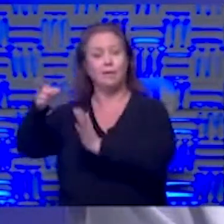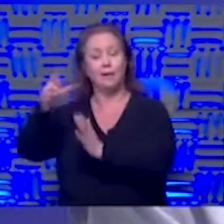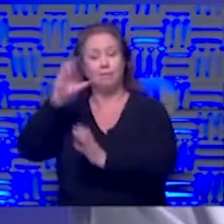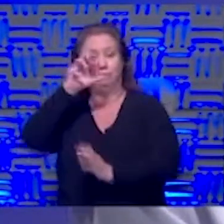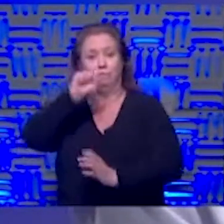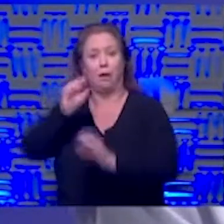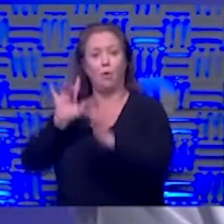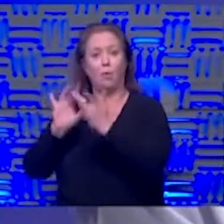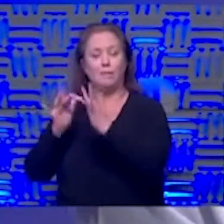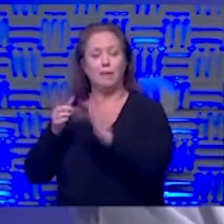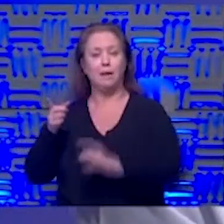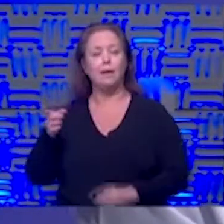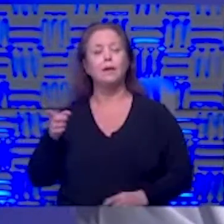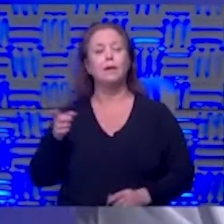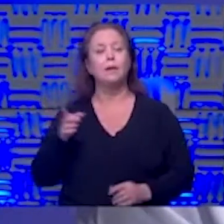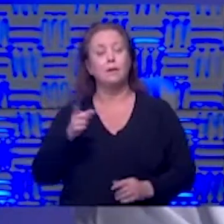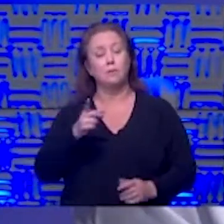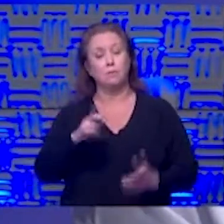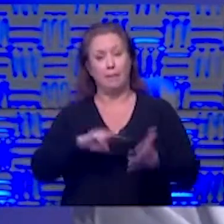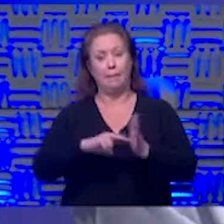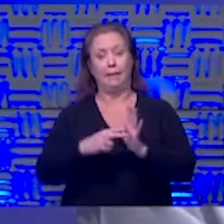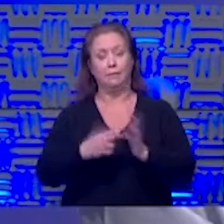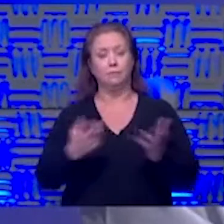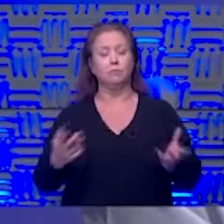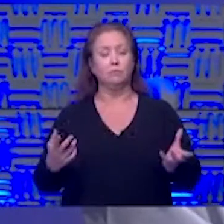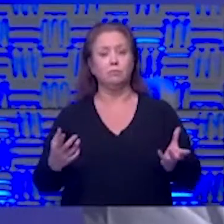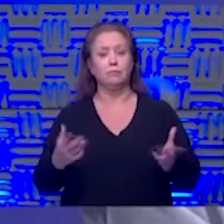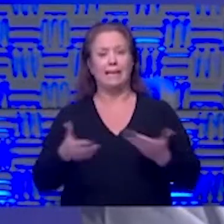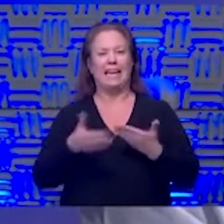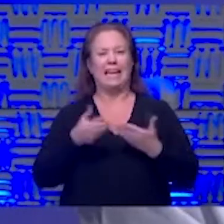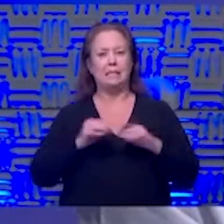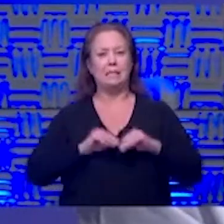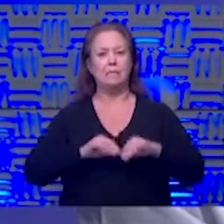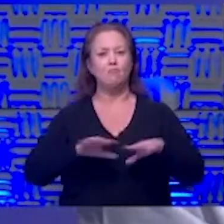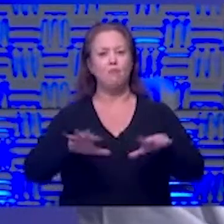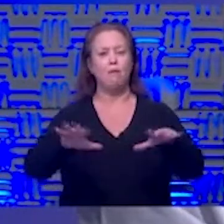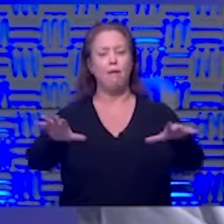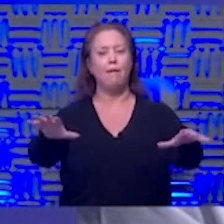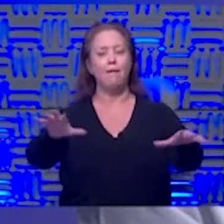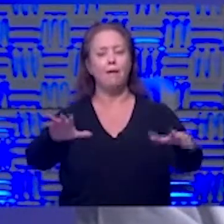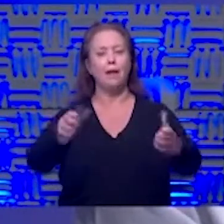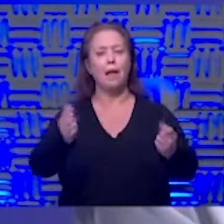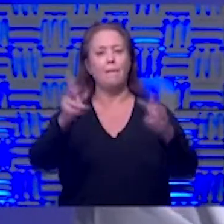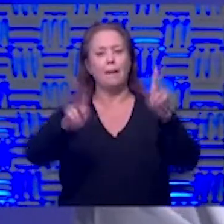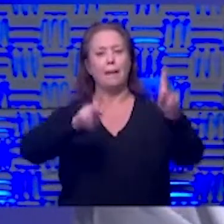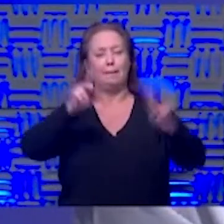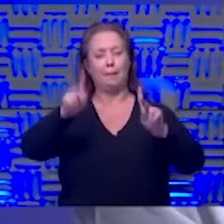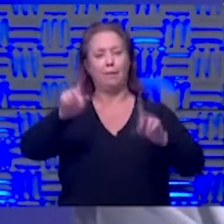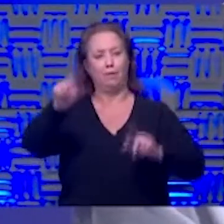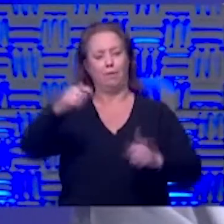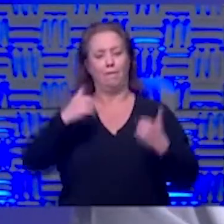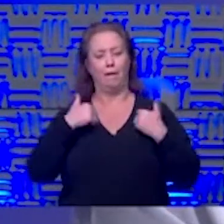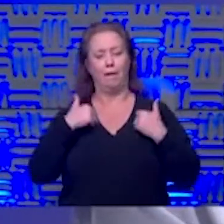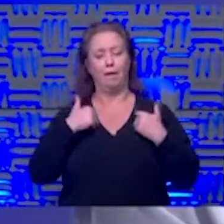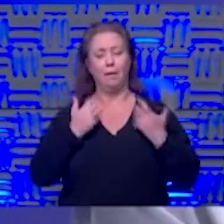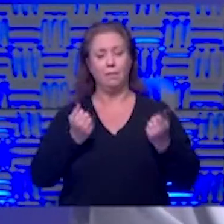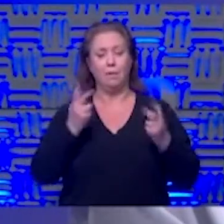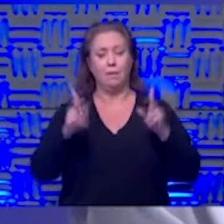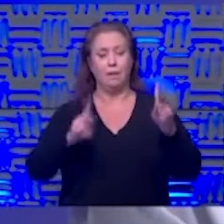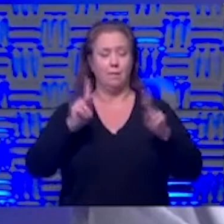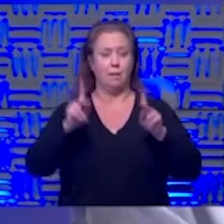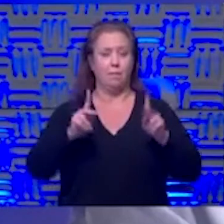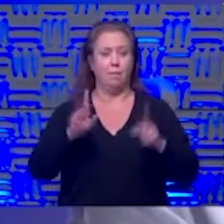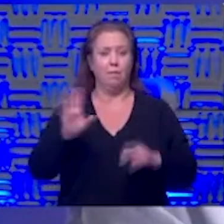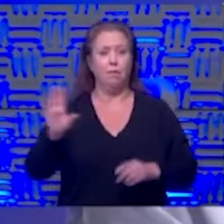that just lends you to see the easy spread of this virus and really how many people could have had it when you have that many people